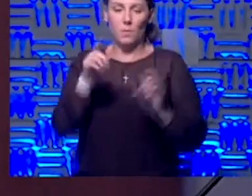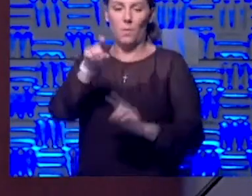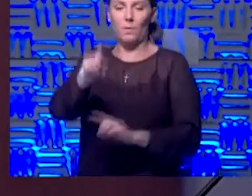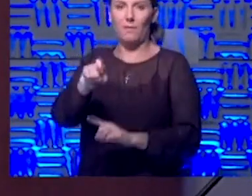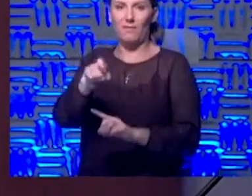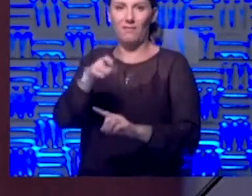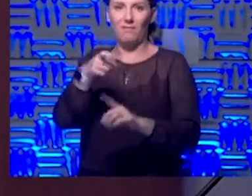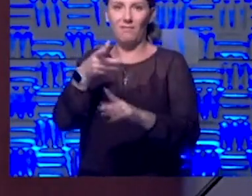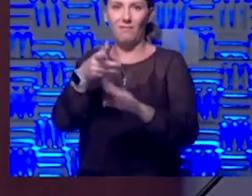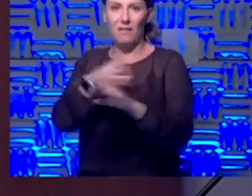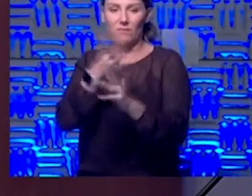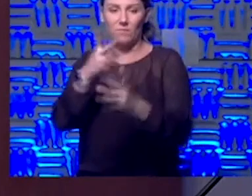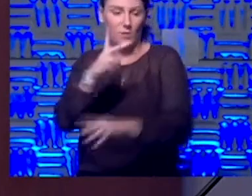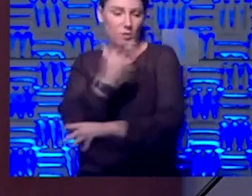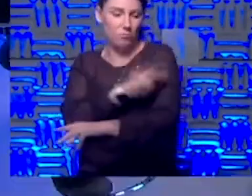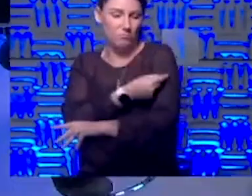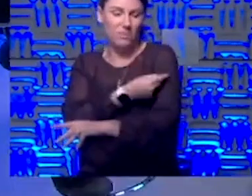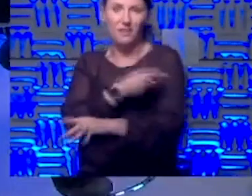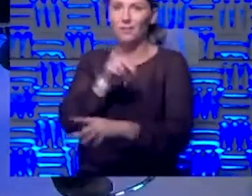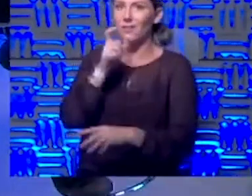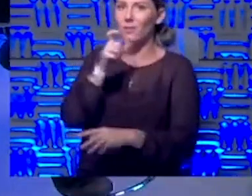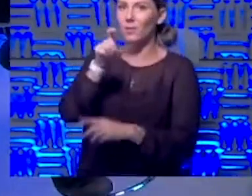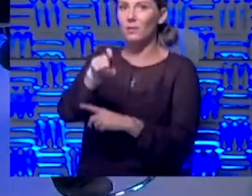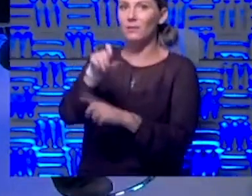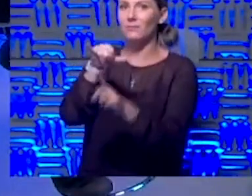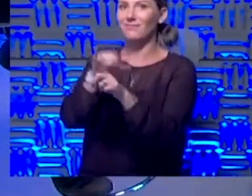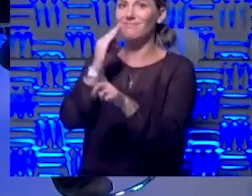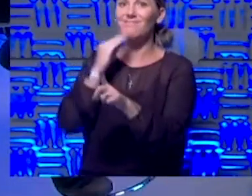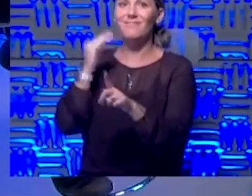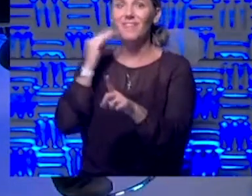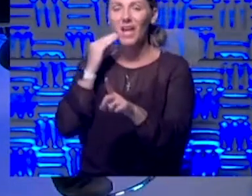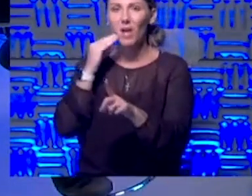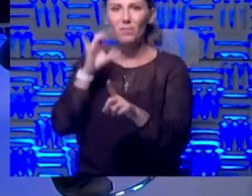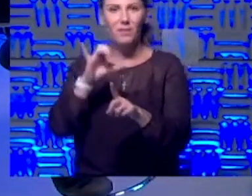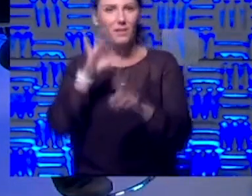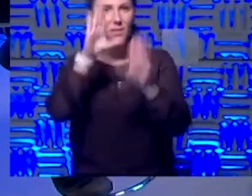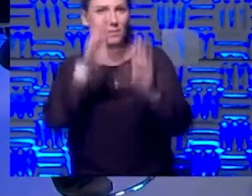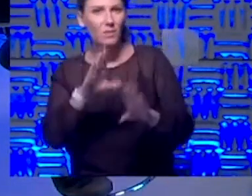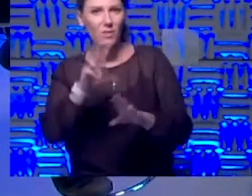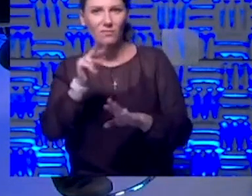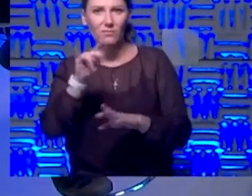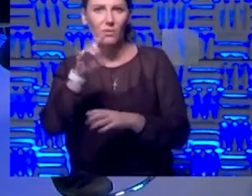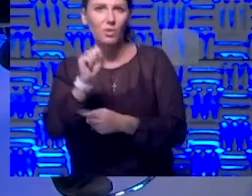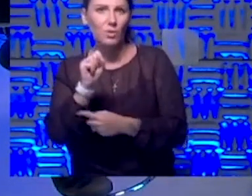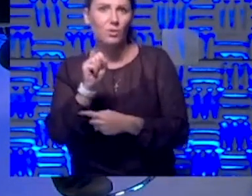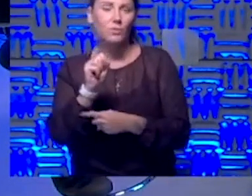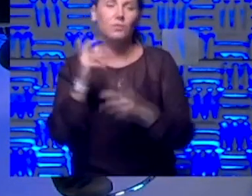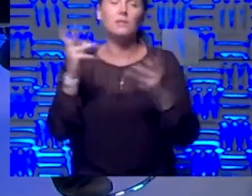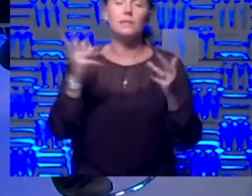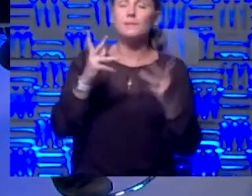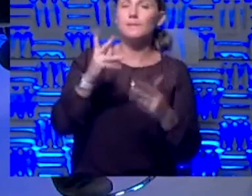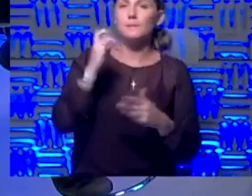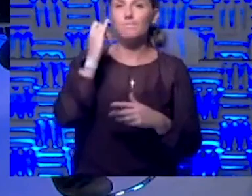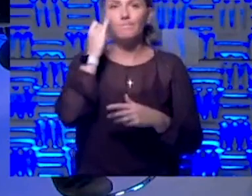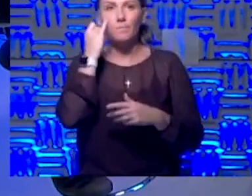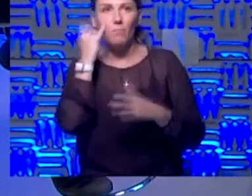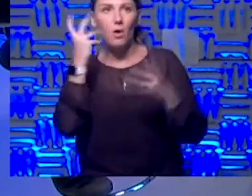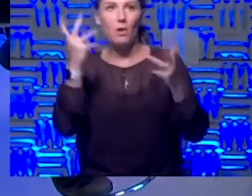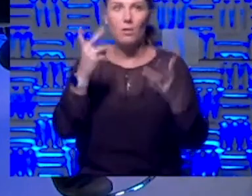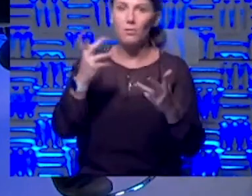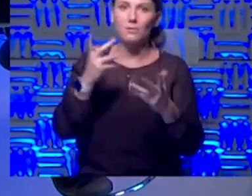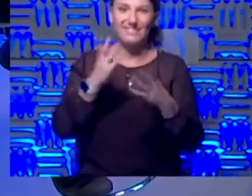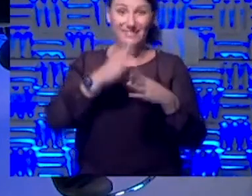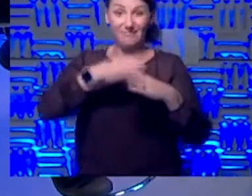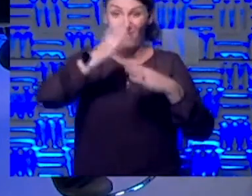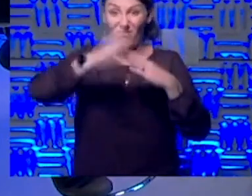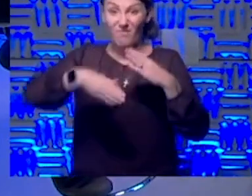you receive the, the vaccine. So that would be great news. When do you think, assuming we're at Warp 8, and we'll call Scotty to help us